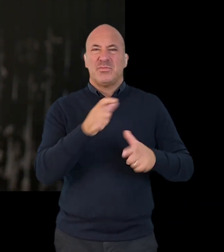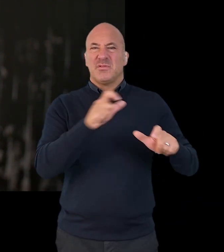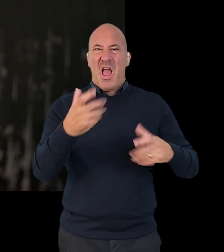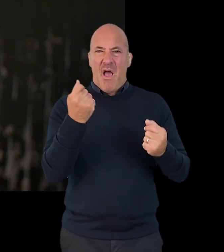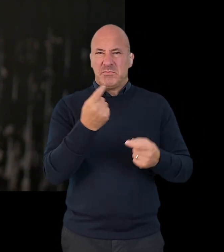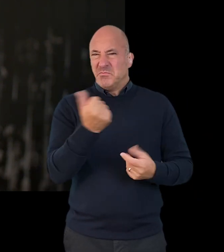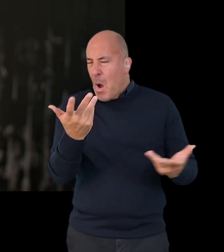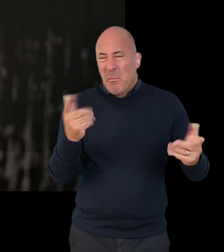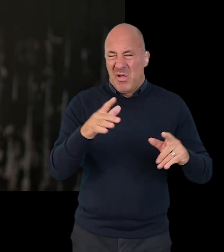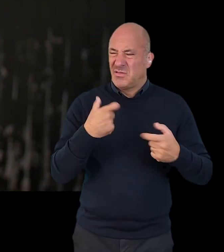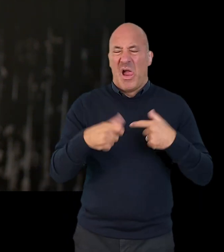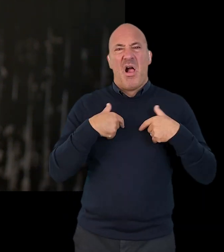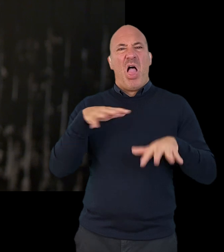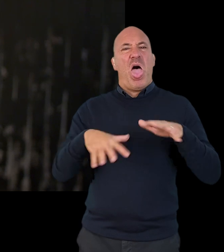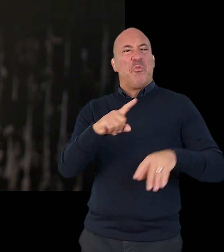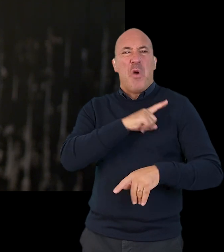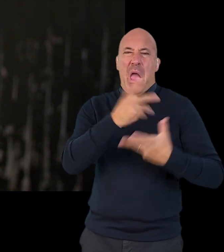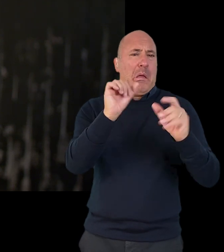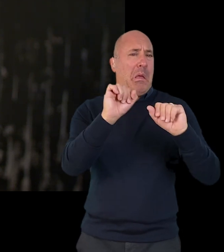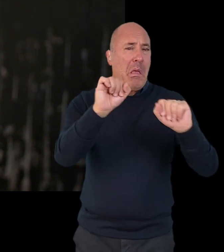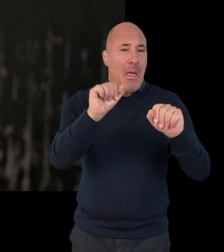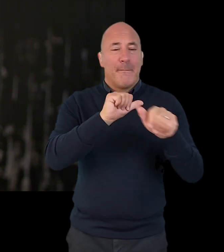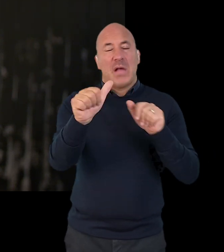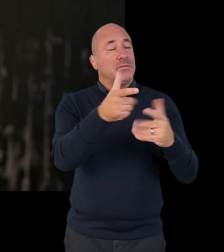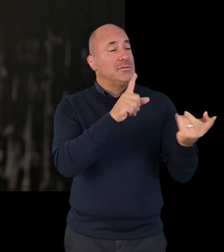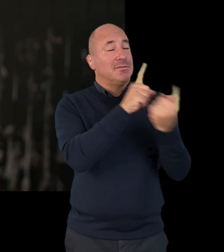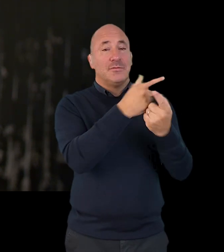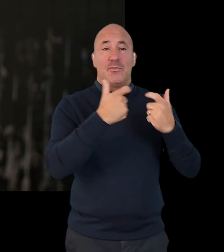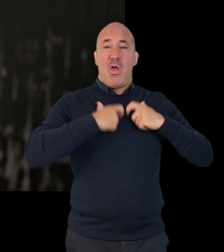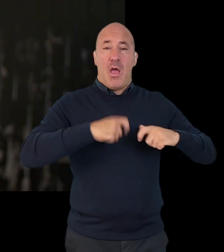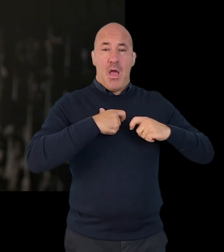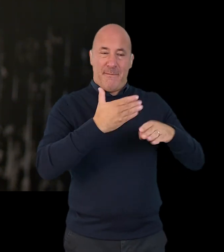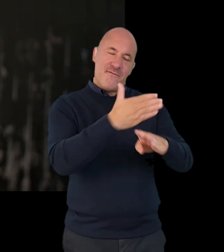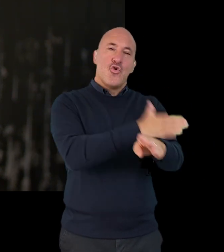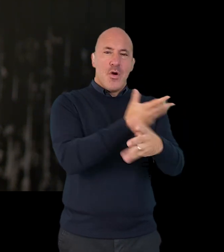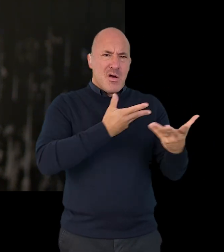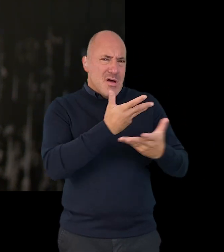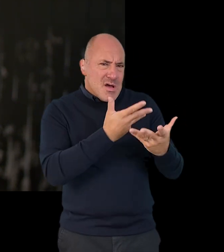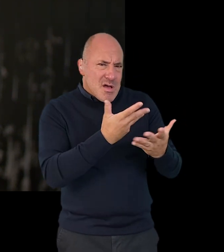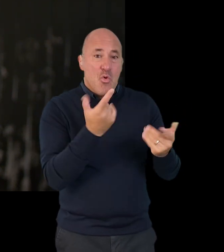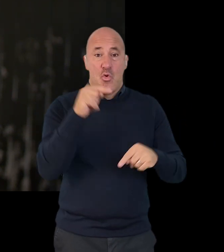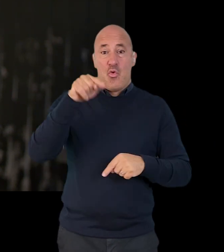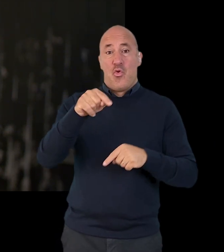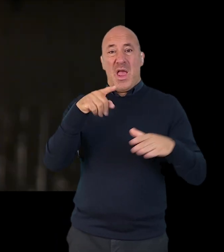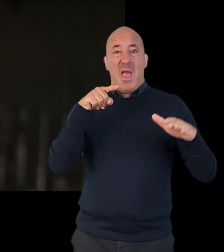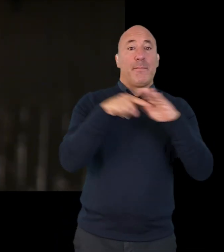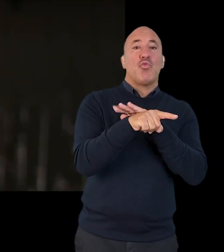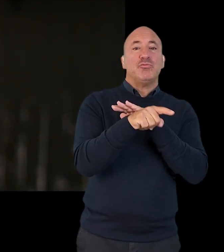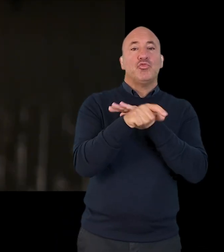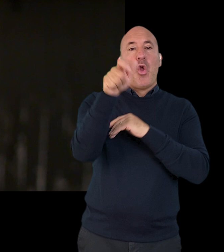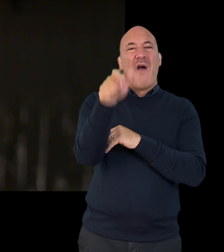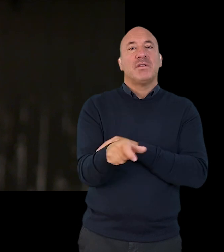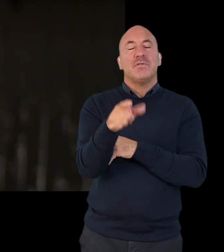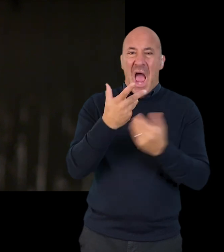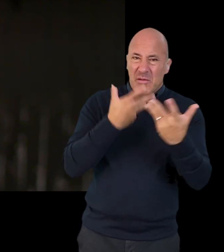feel particularly uncomfortable for any specific reason discuss with your lawyer in advance or explain to the immigration officer during the day. During the